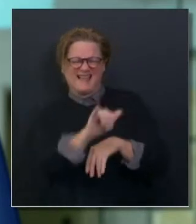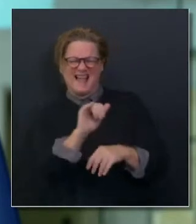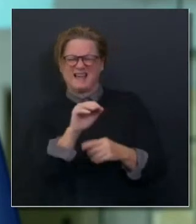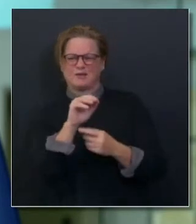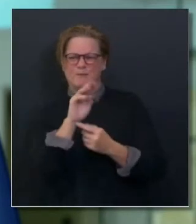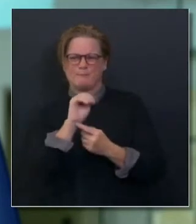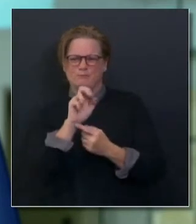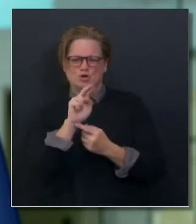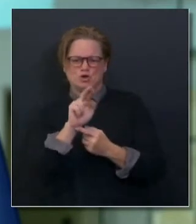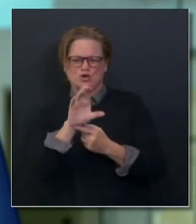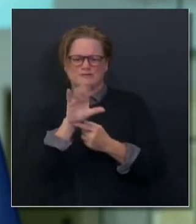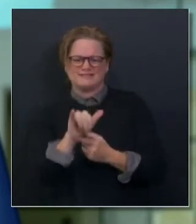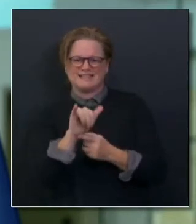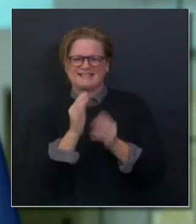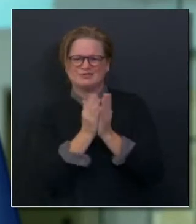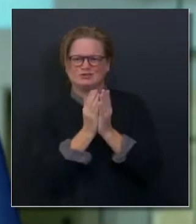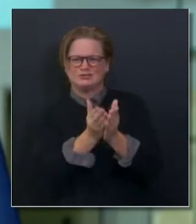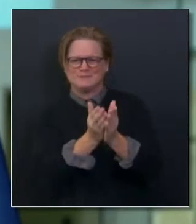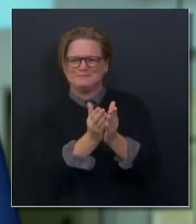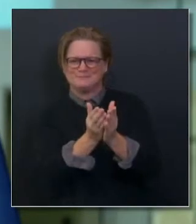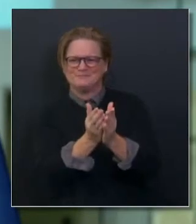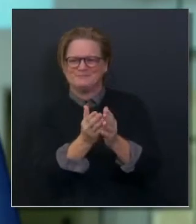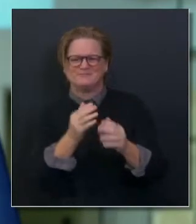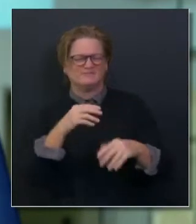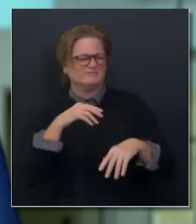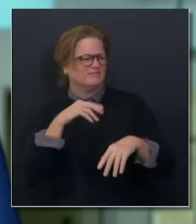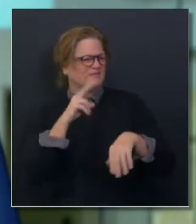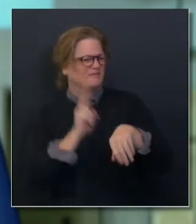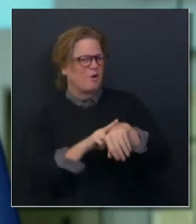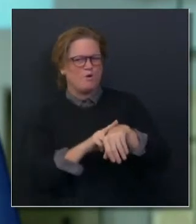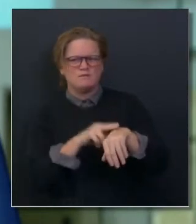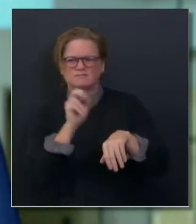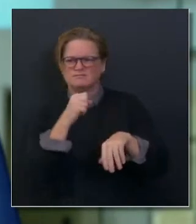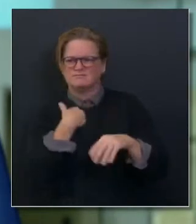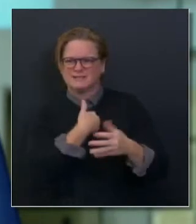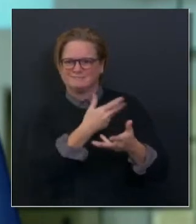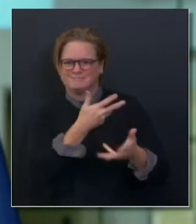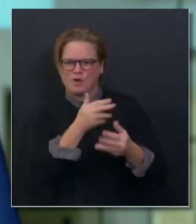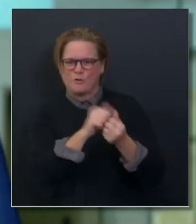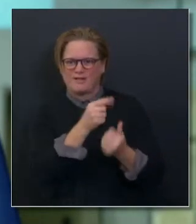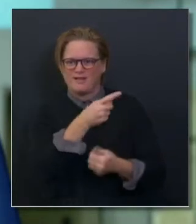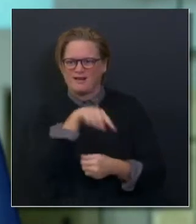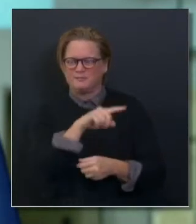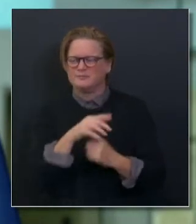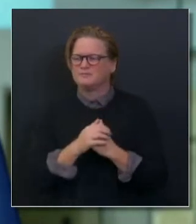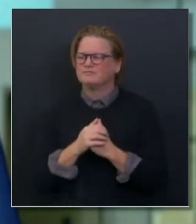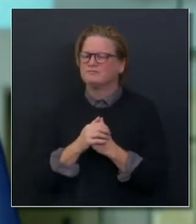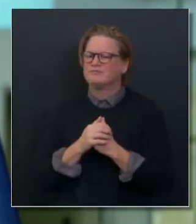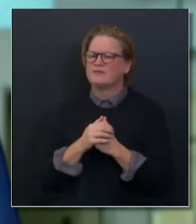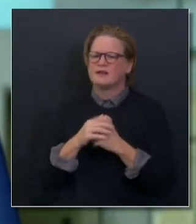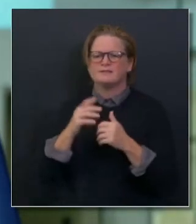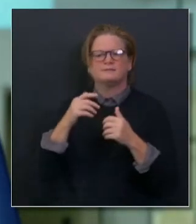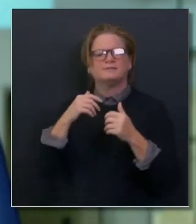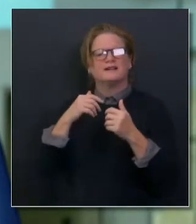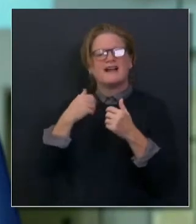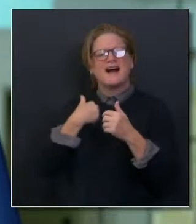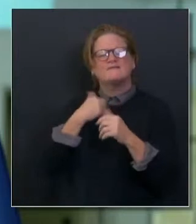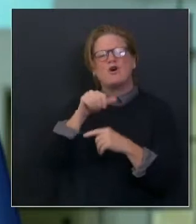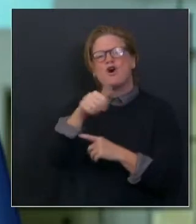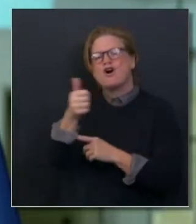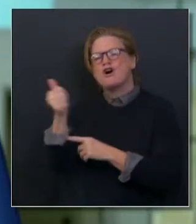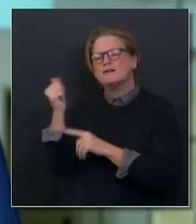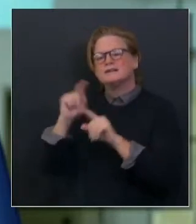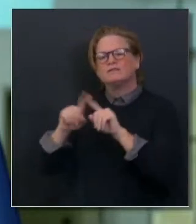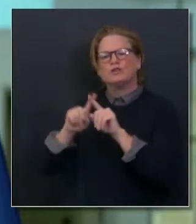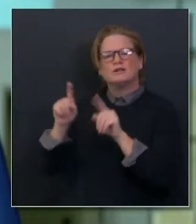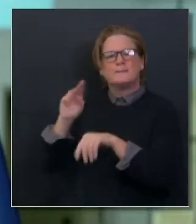then, much of healthcare depends on these registry companies, traveling nurses, that usually are available this